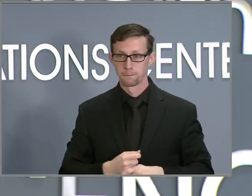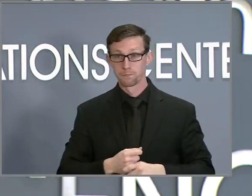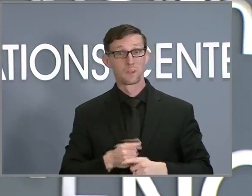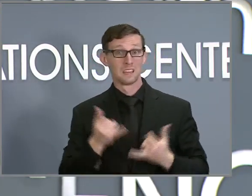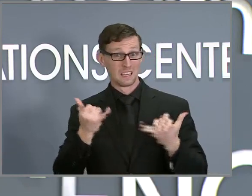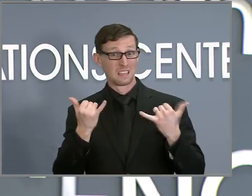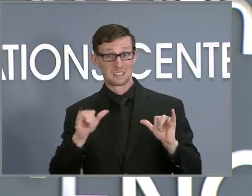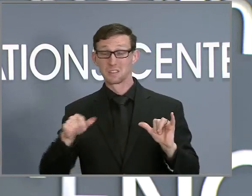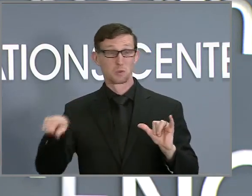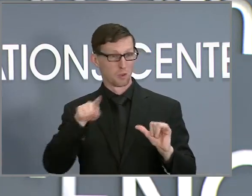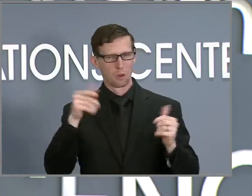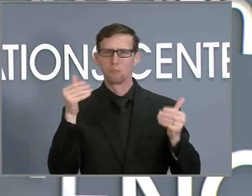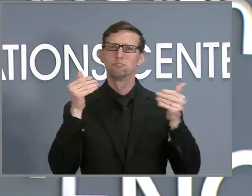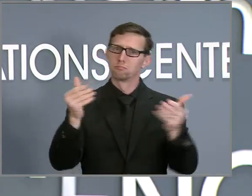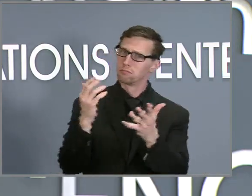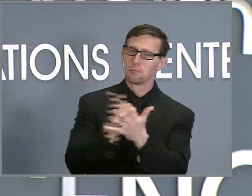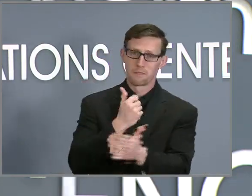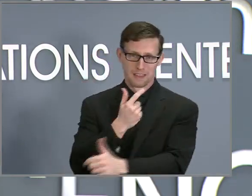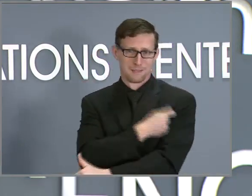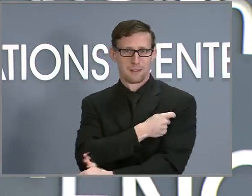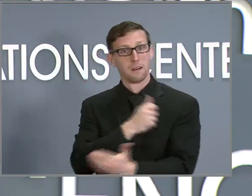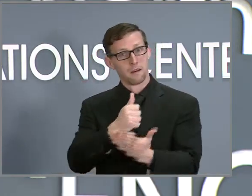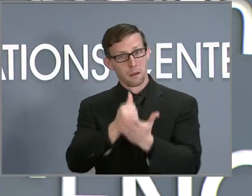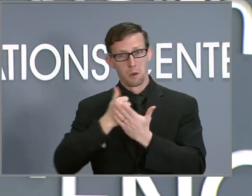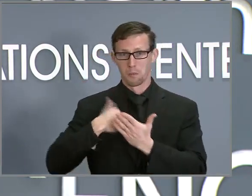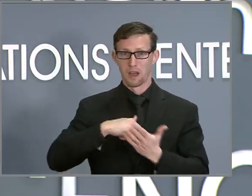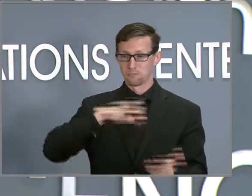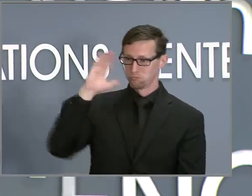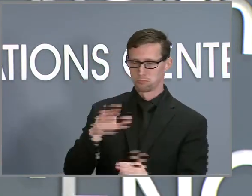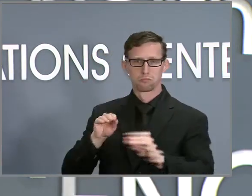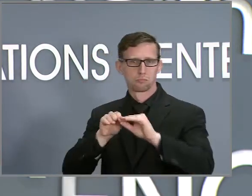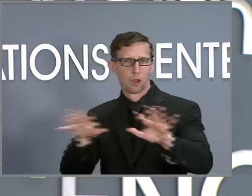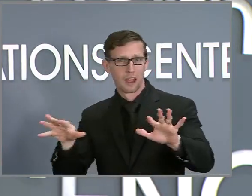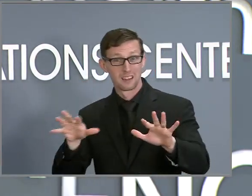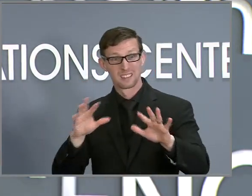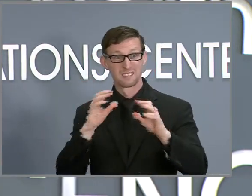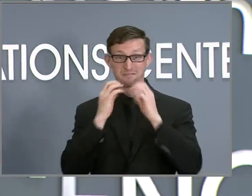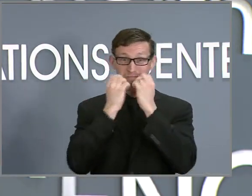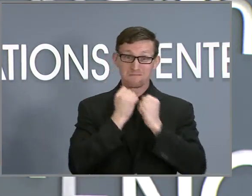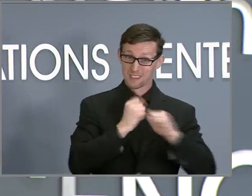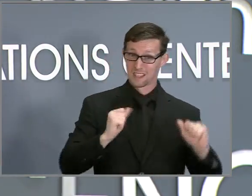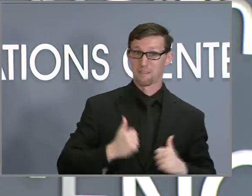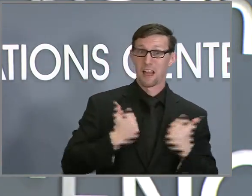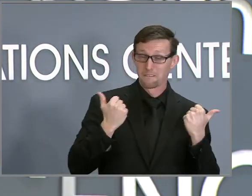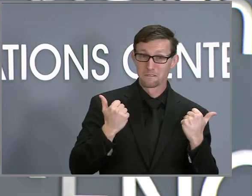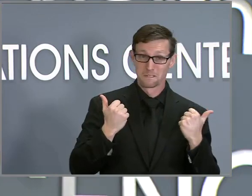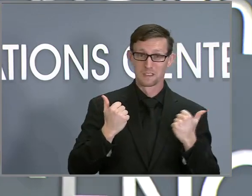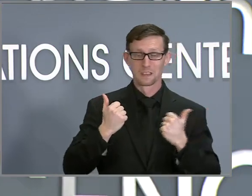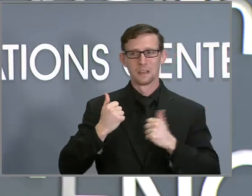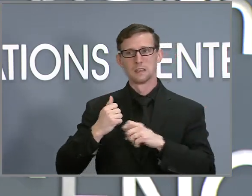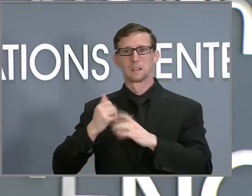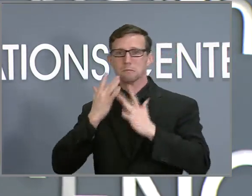decide to get vaccinated and help us save lives, protect hospital capacity, and keep kids in school.